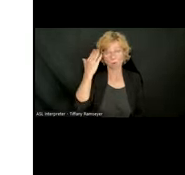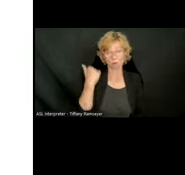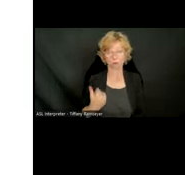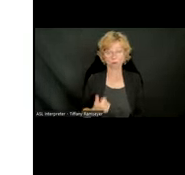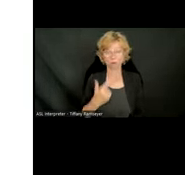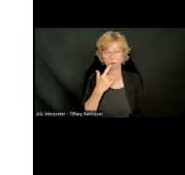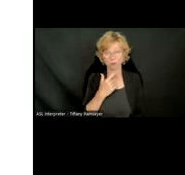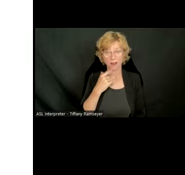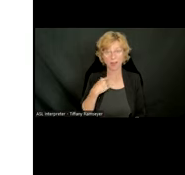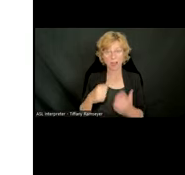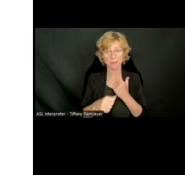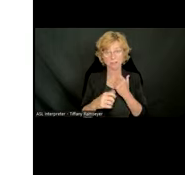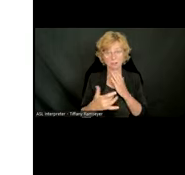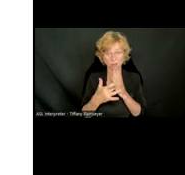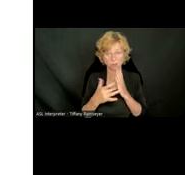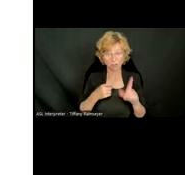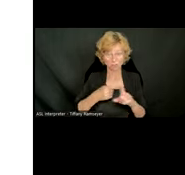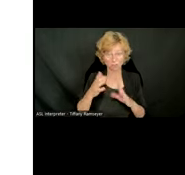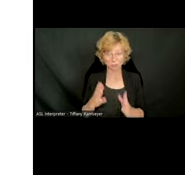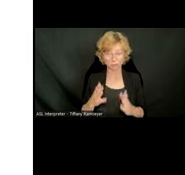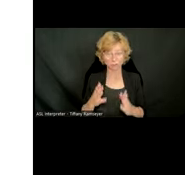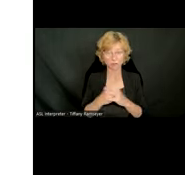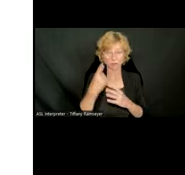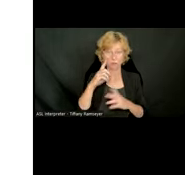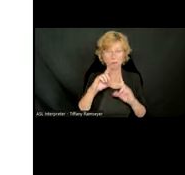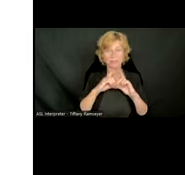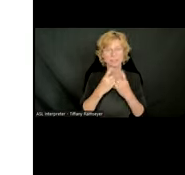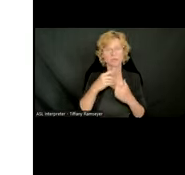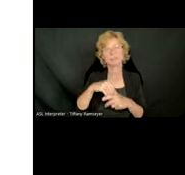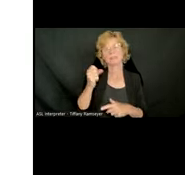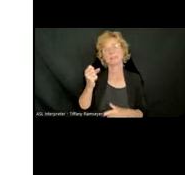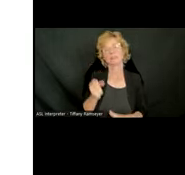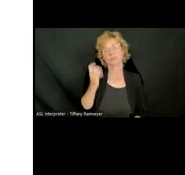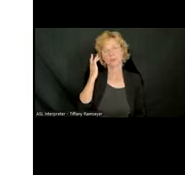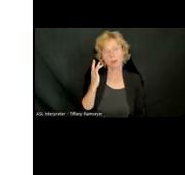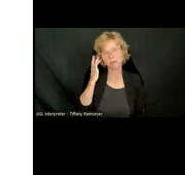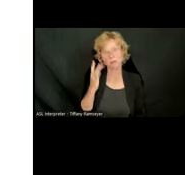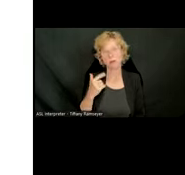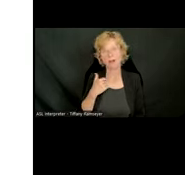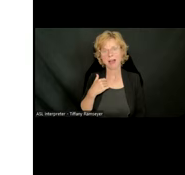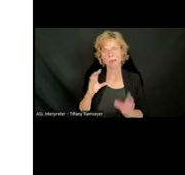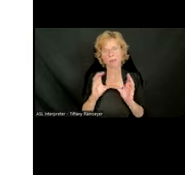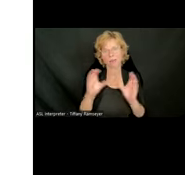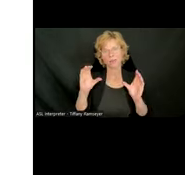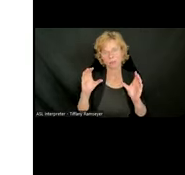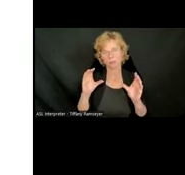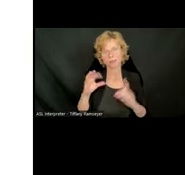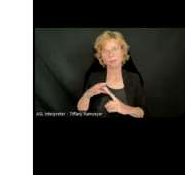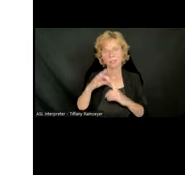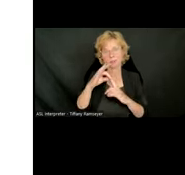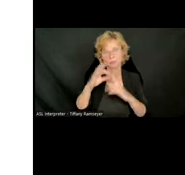specialist at this time for a district in Southern California, and I'm a credentialed special education teacher,